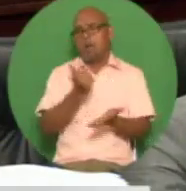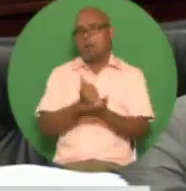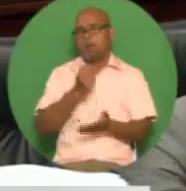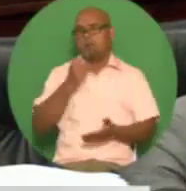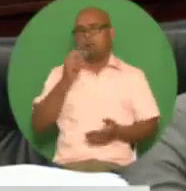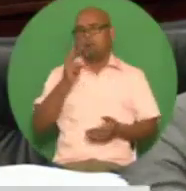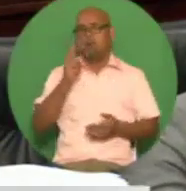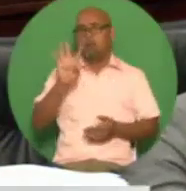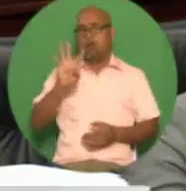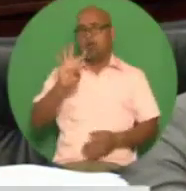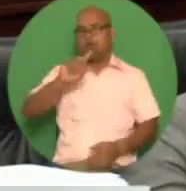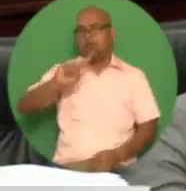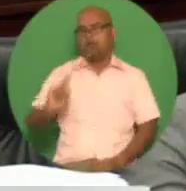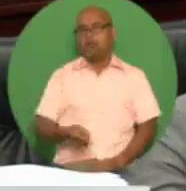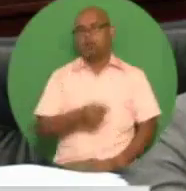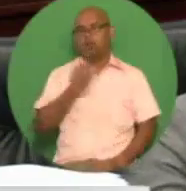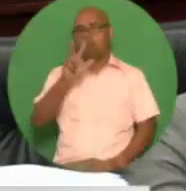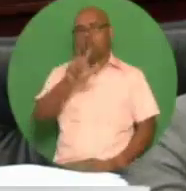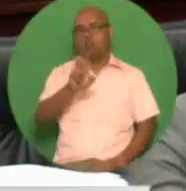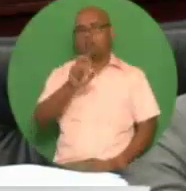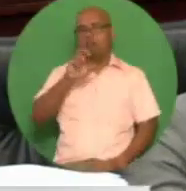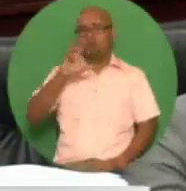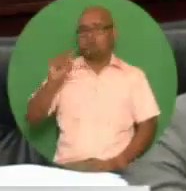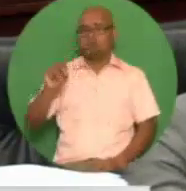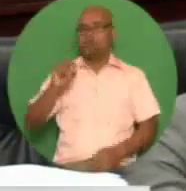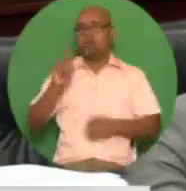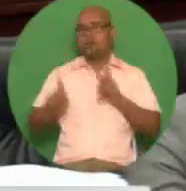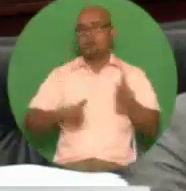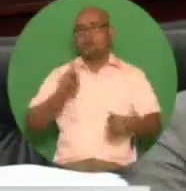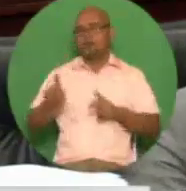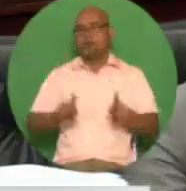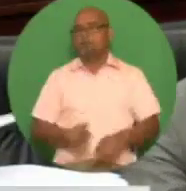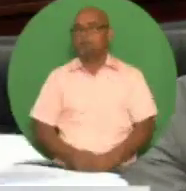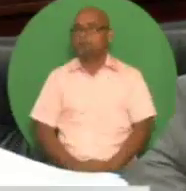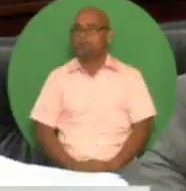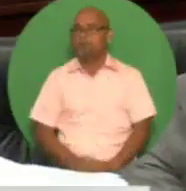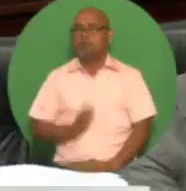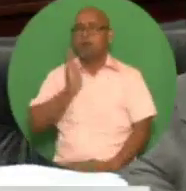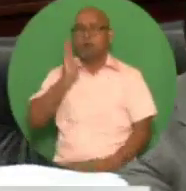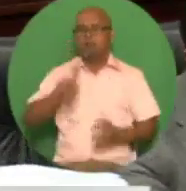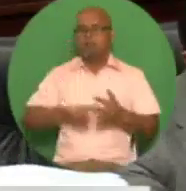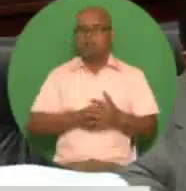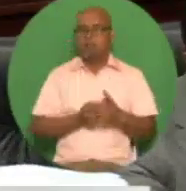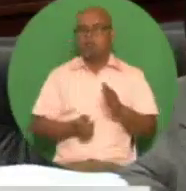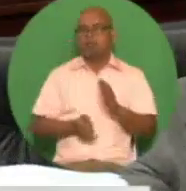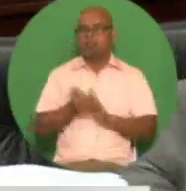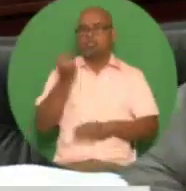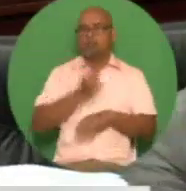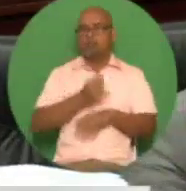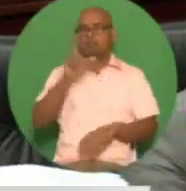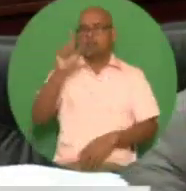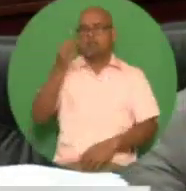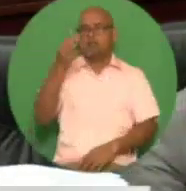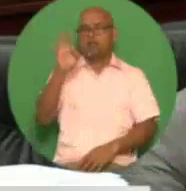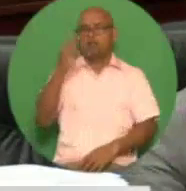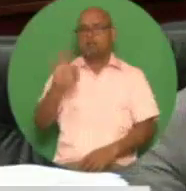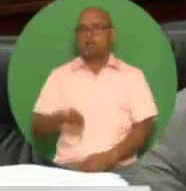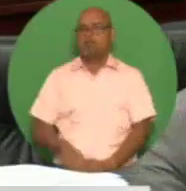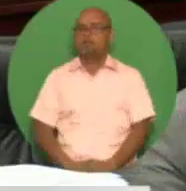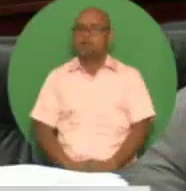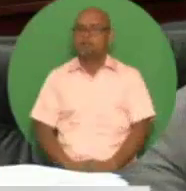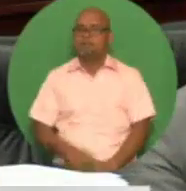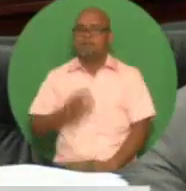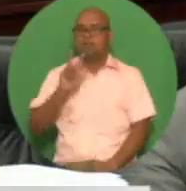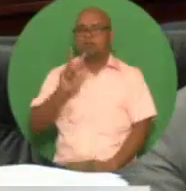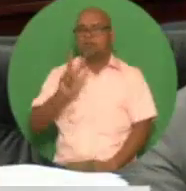hundred and thirty deserving households this measure will take effect on january 1st 2019 disability grant